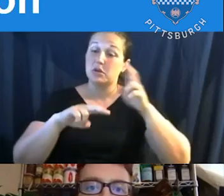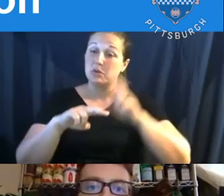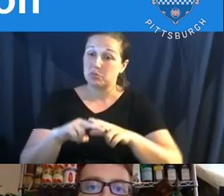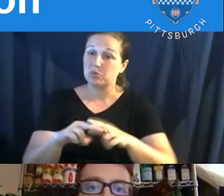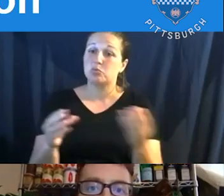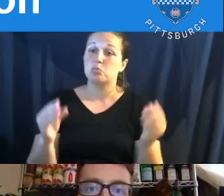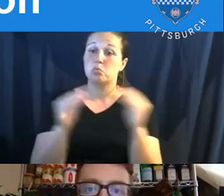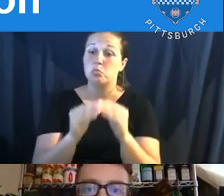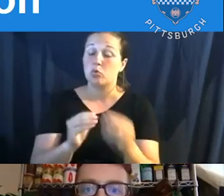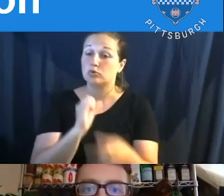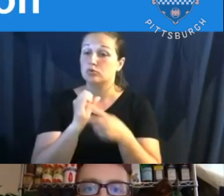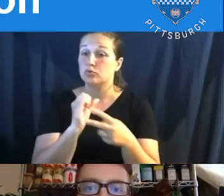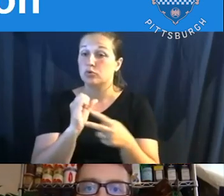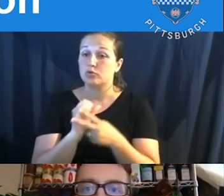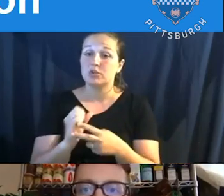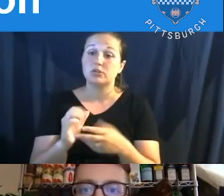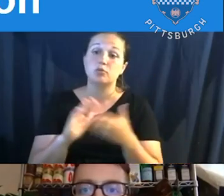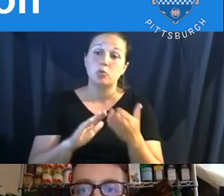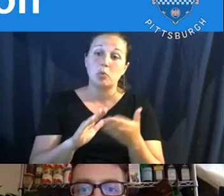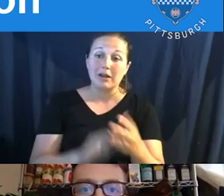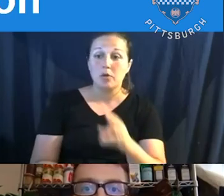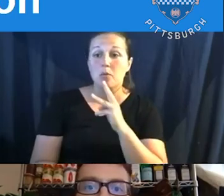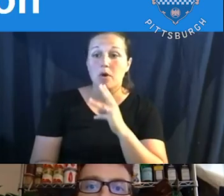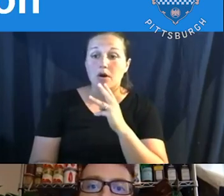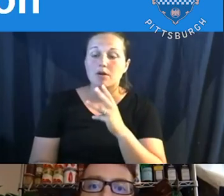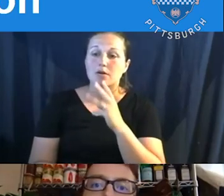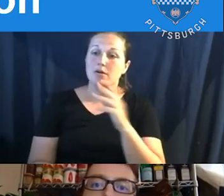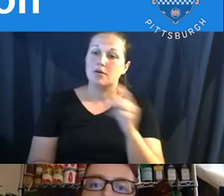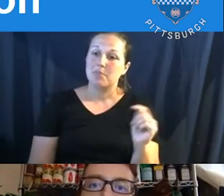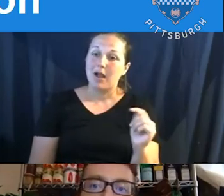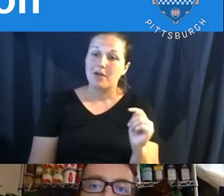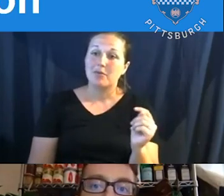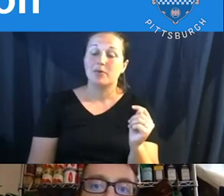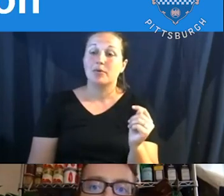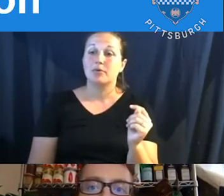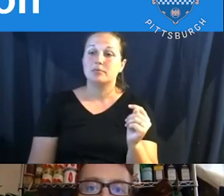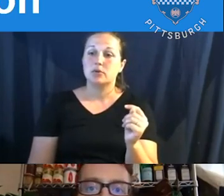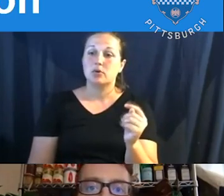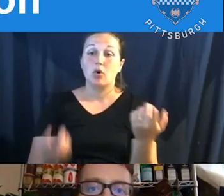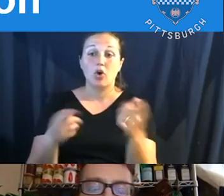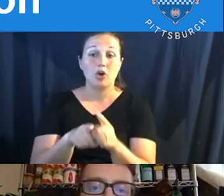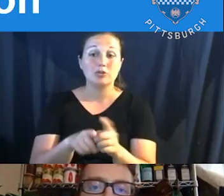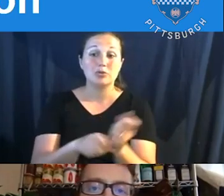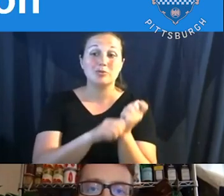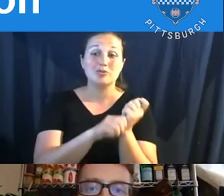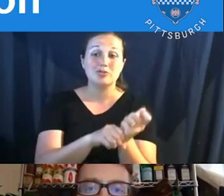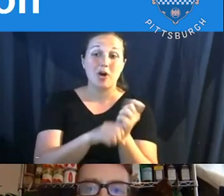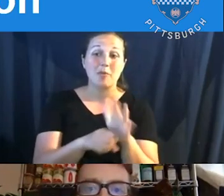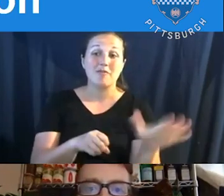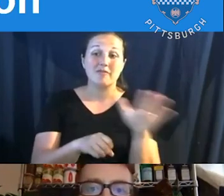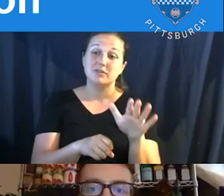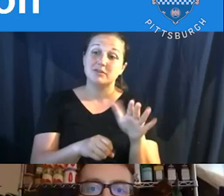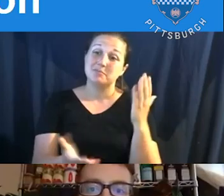Multiple rooms would be great. Not sure if softball leagues that use the field could get some kind of storage, other amenities not currently available or possible.